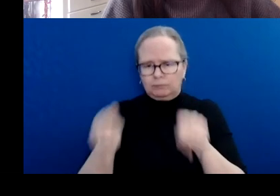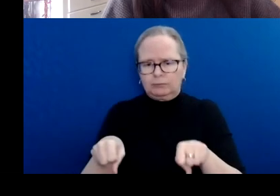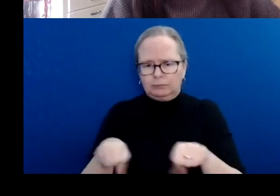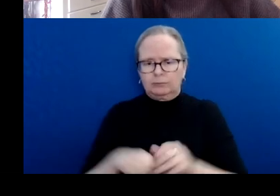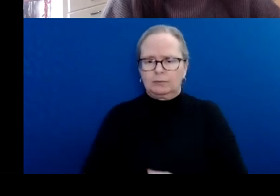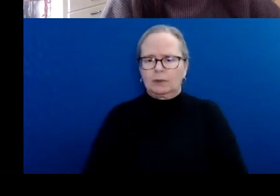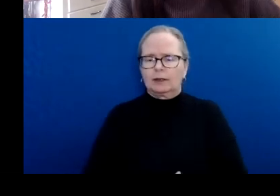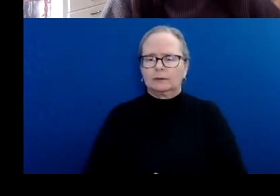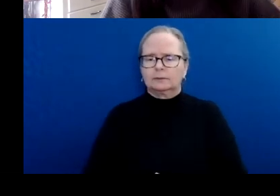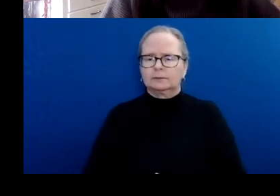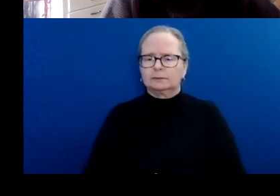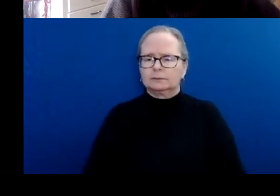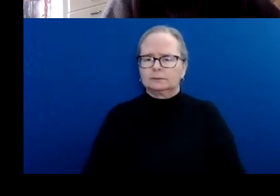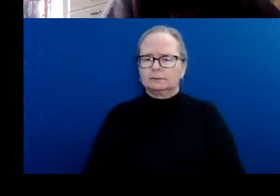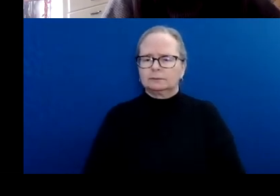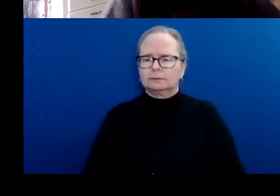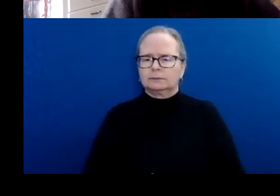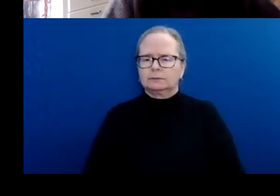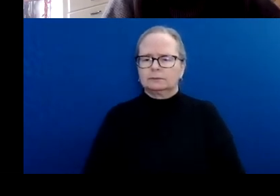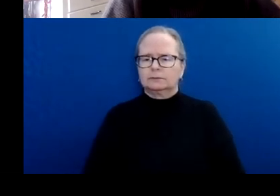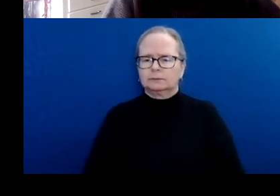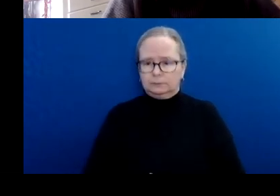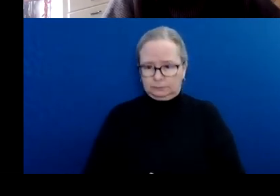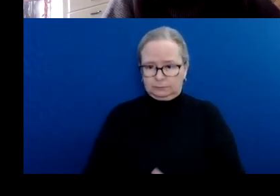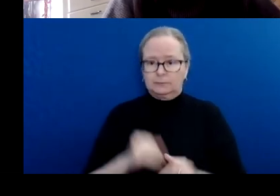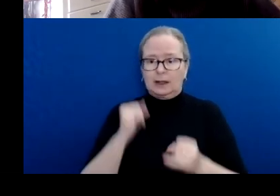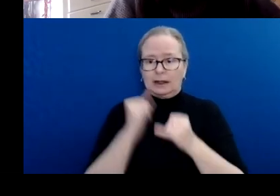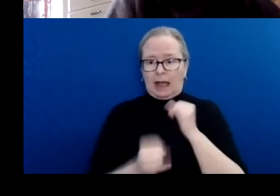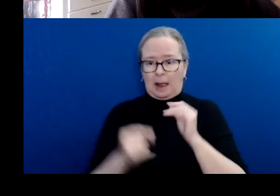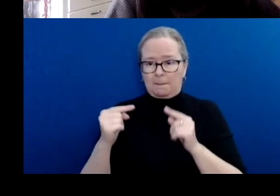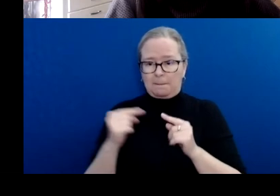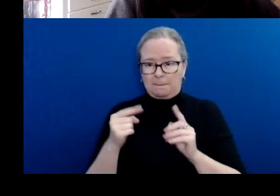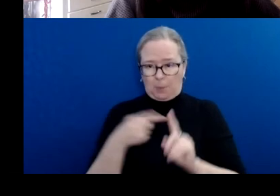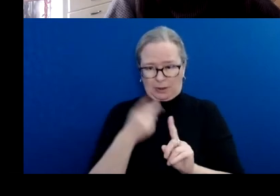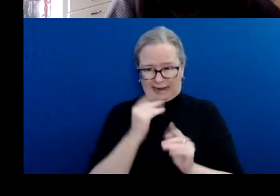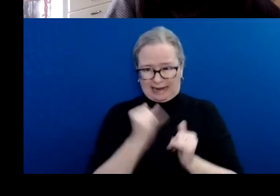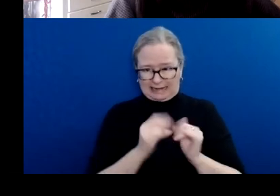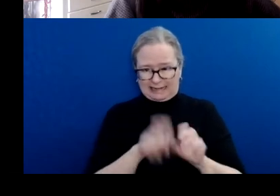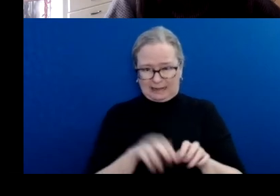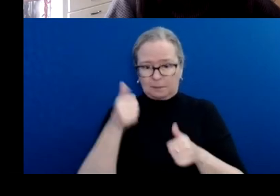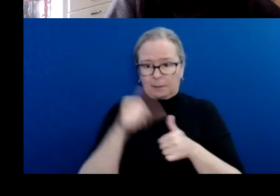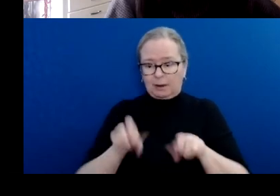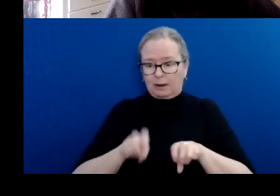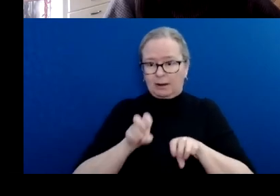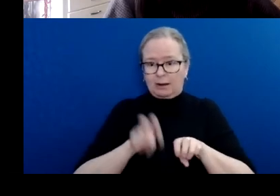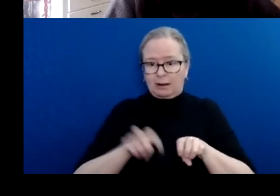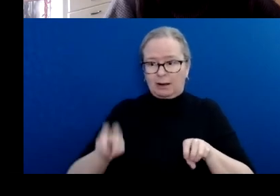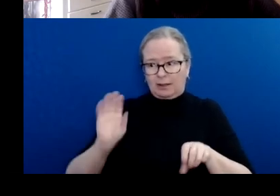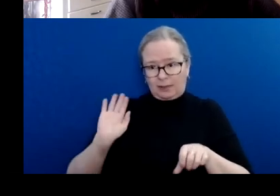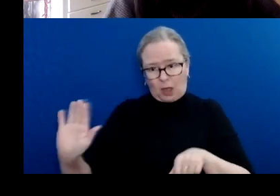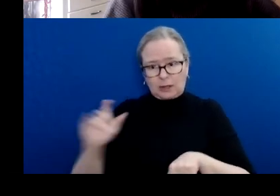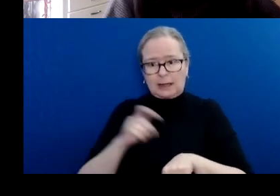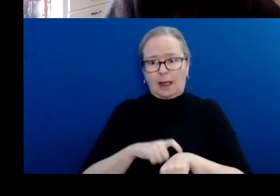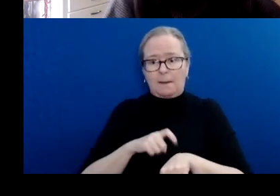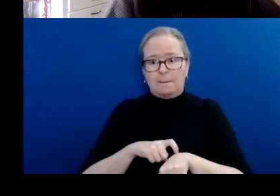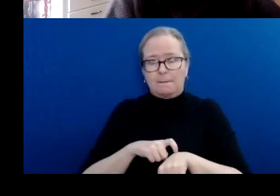Lastly, please be considerate of the committee's time. Assessors will only be asked to review about